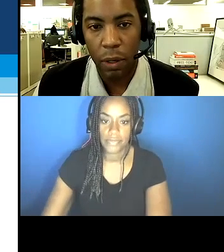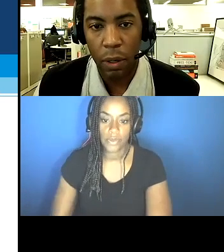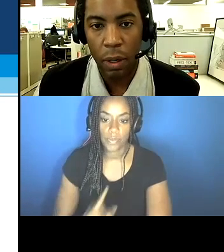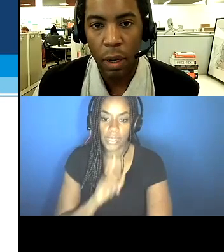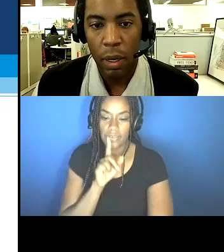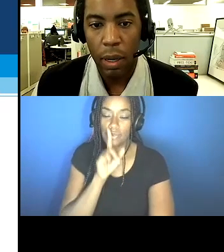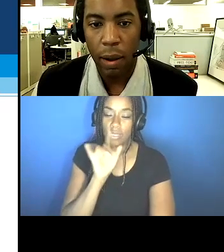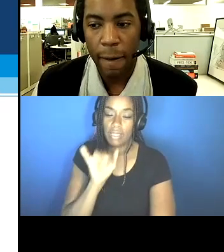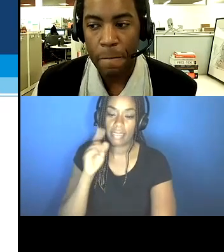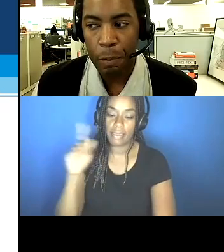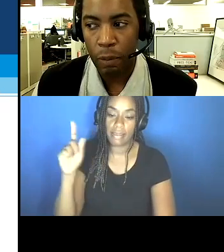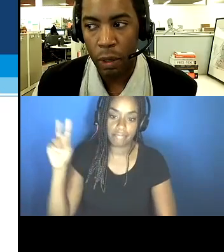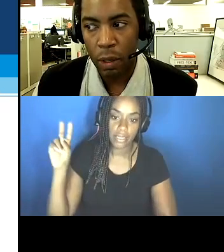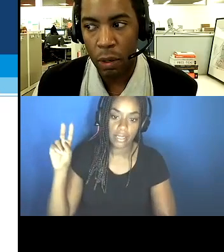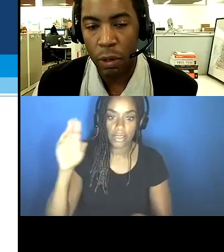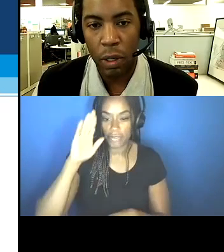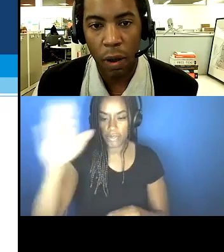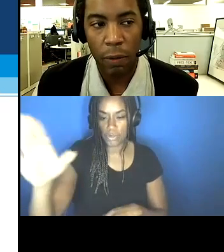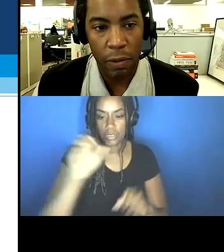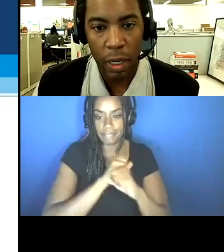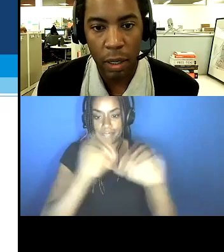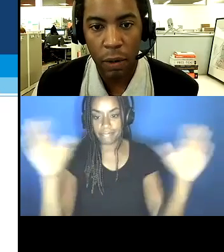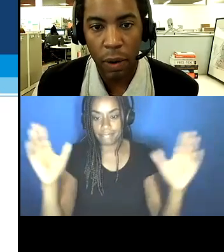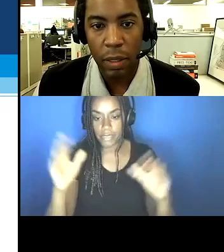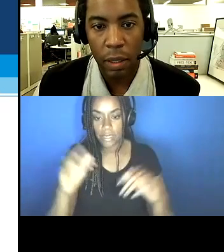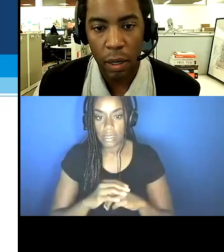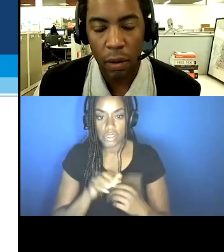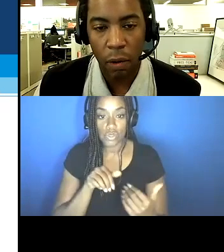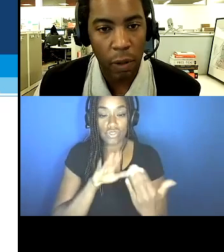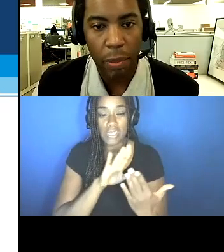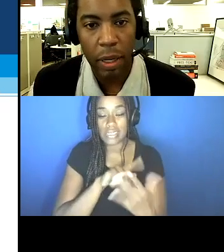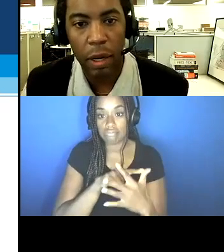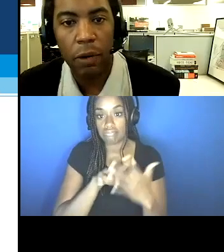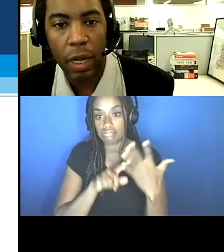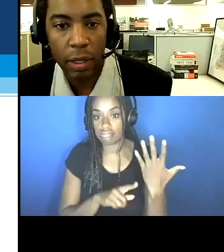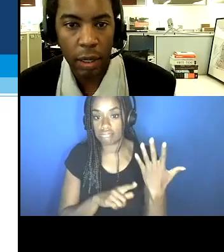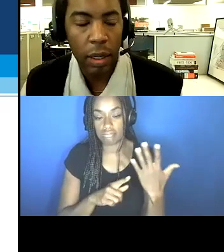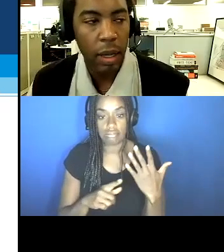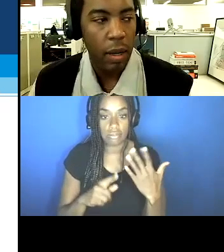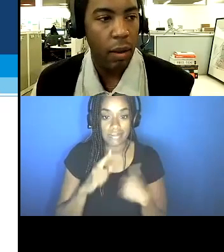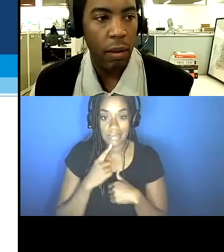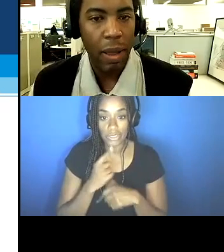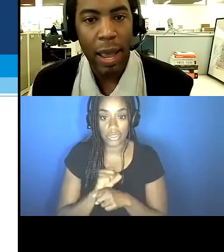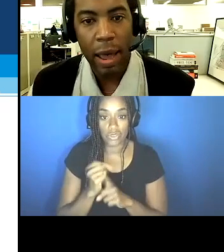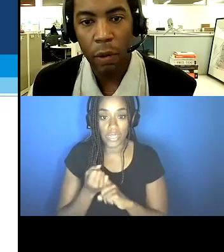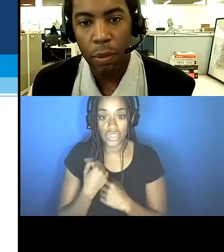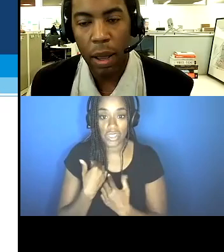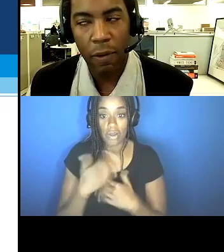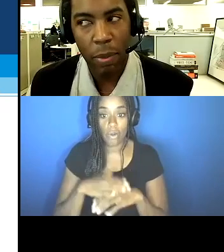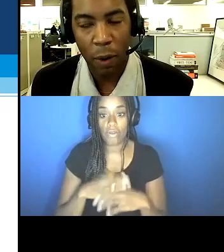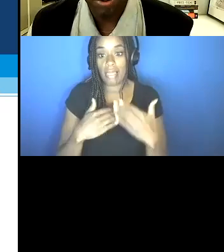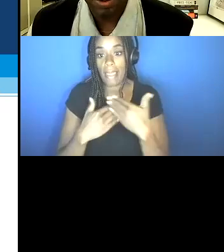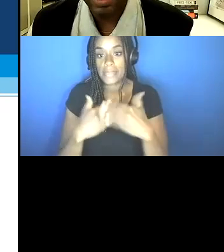big picture to address all of these mini crises that are overlapping and intersecting. I have a,